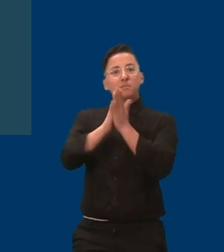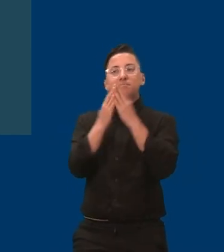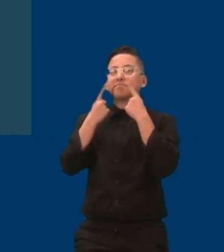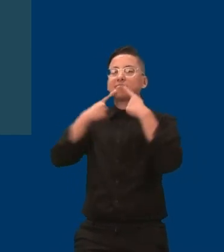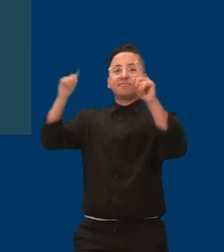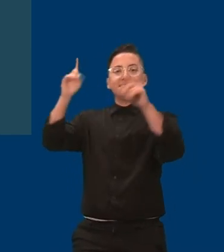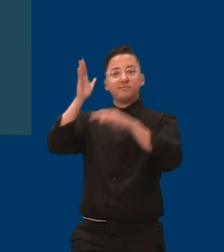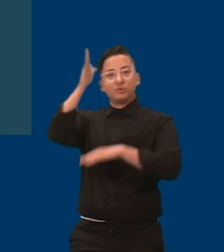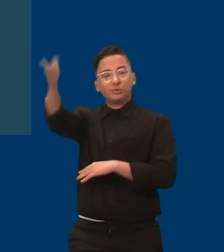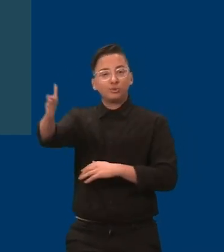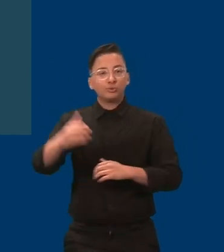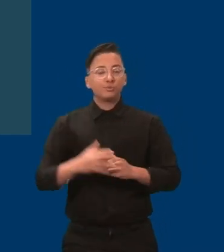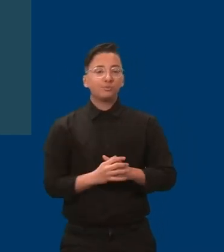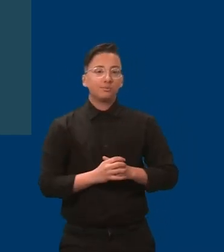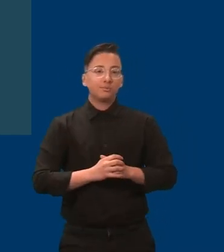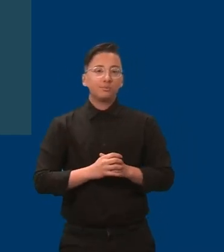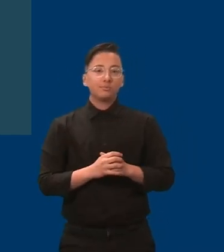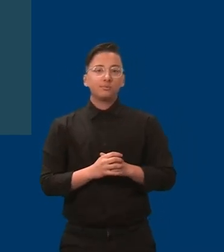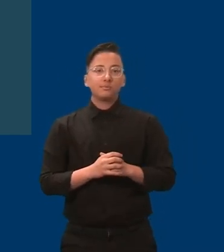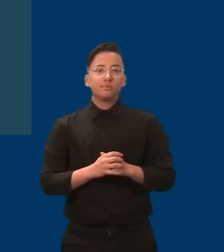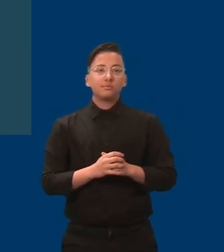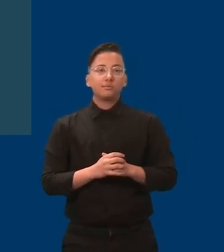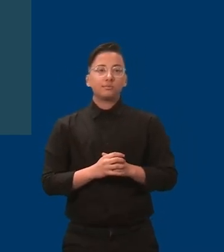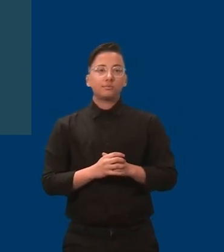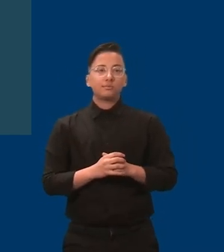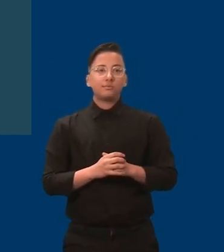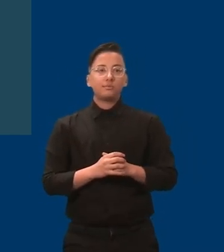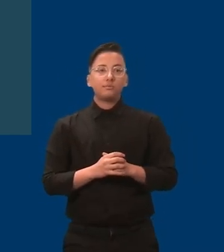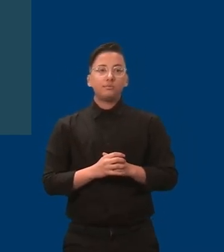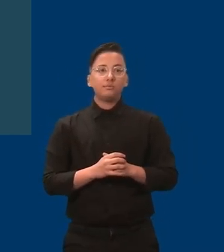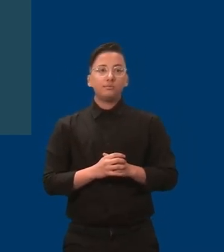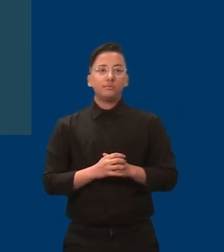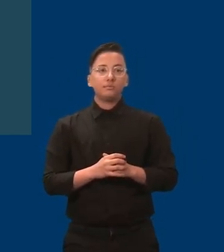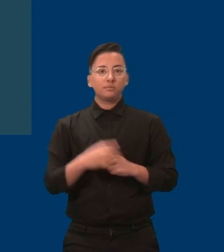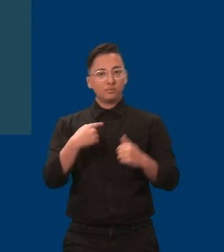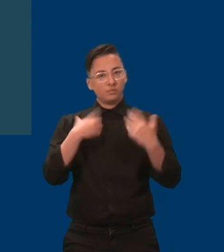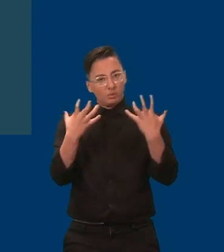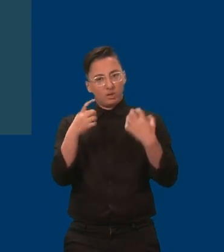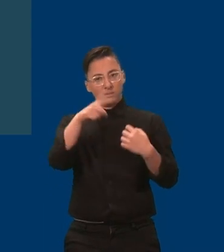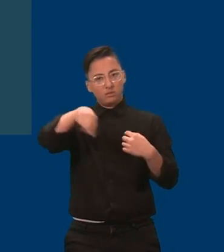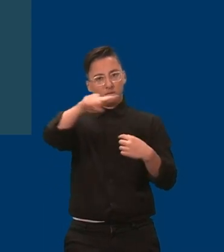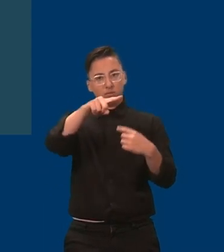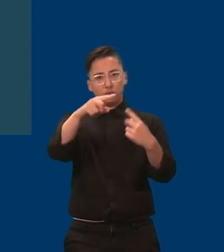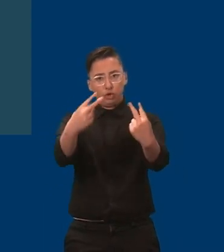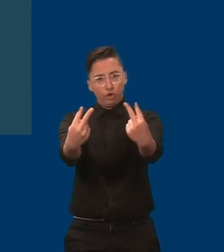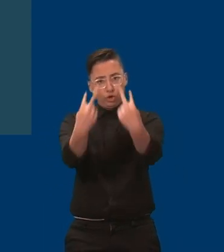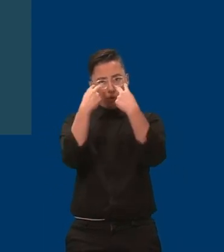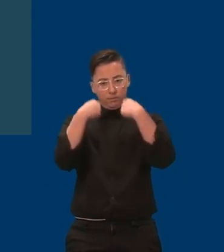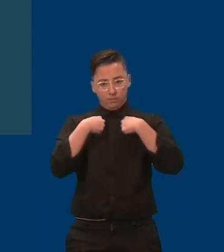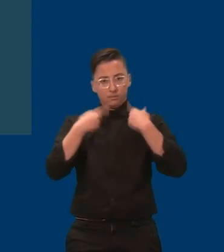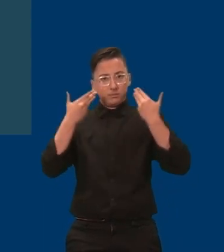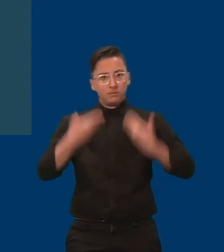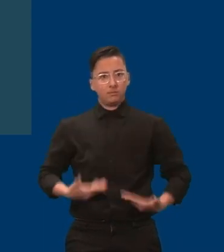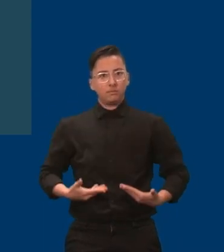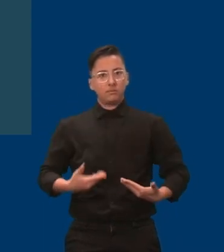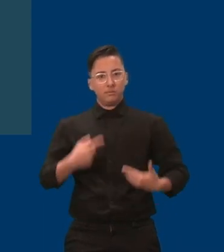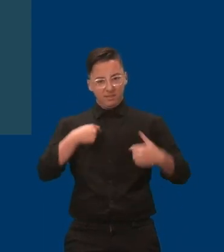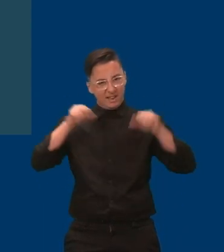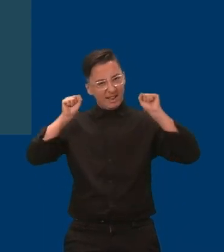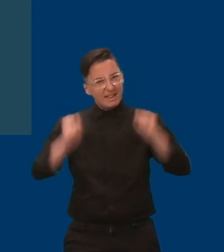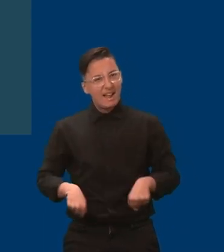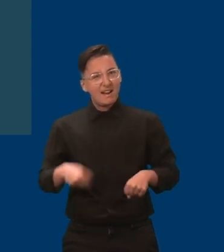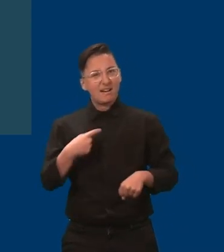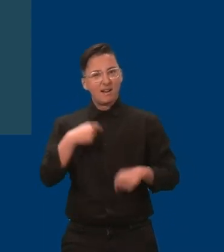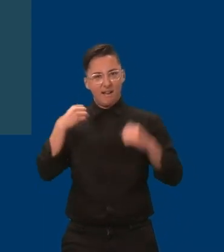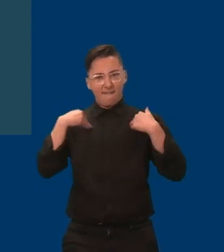I want to learn seen as capable. I am. I want to keep learning. I